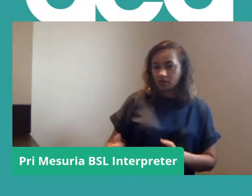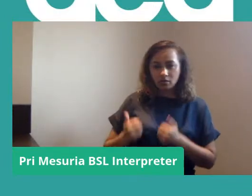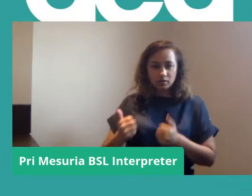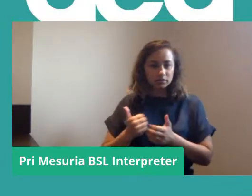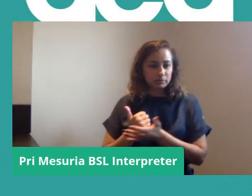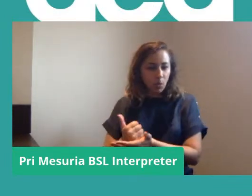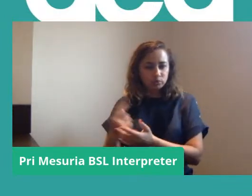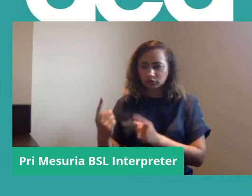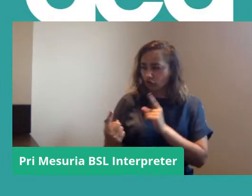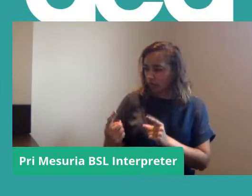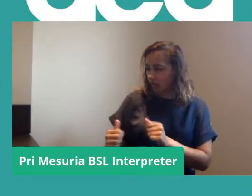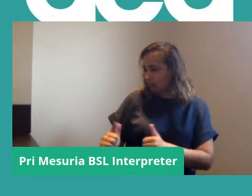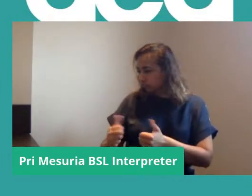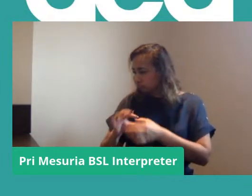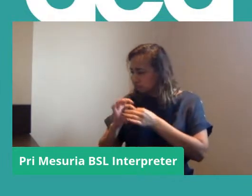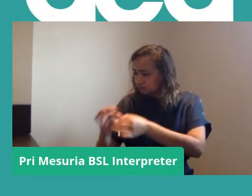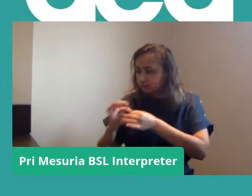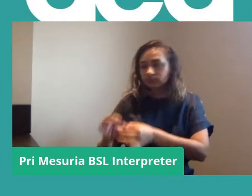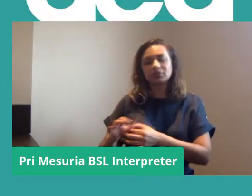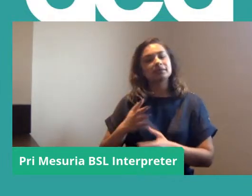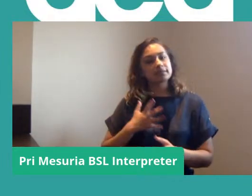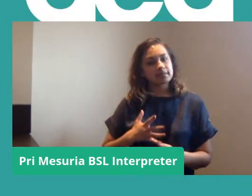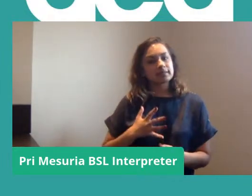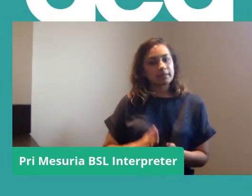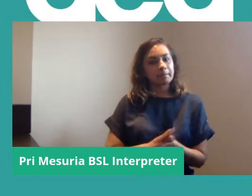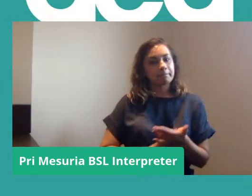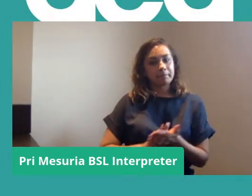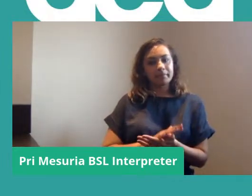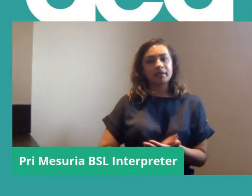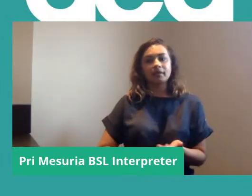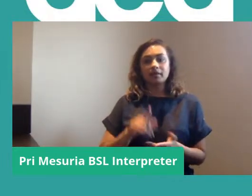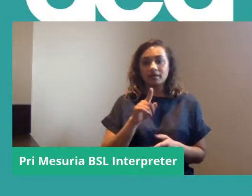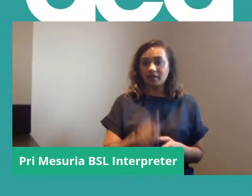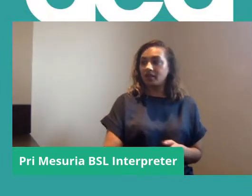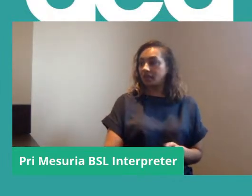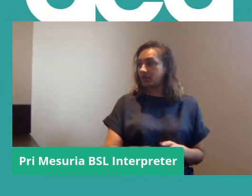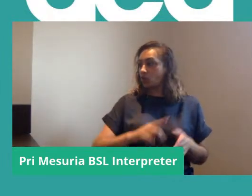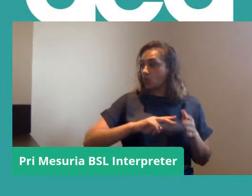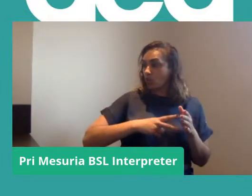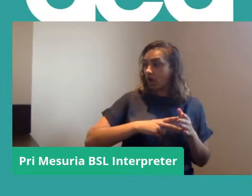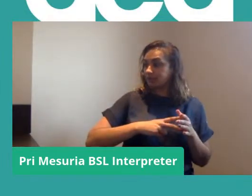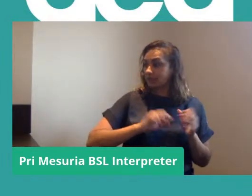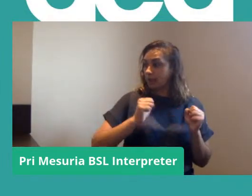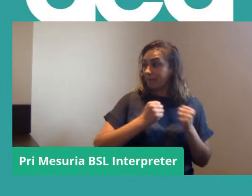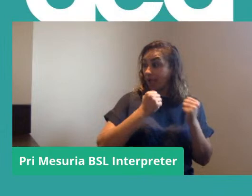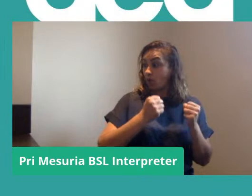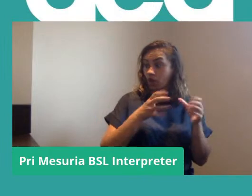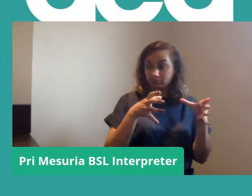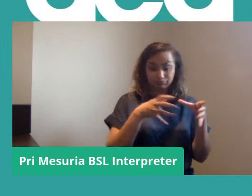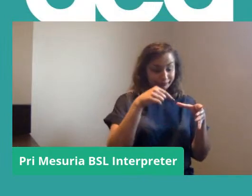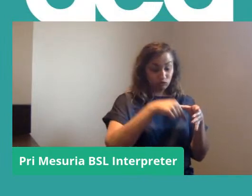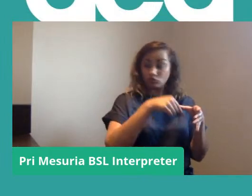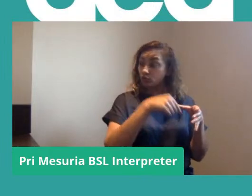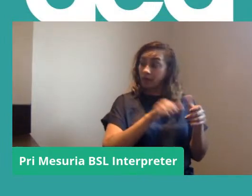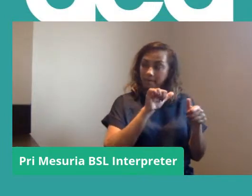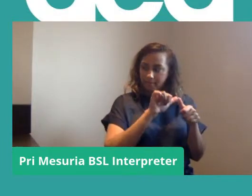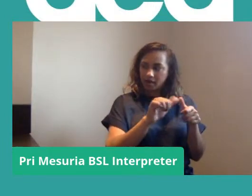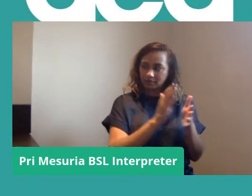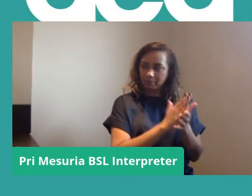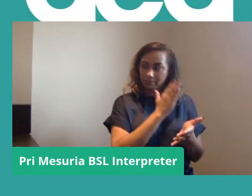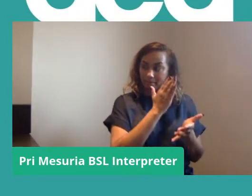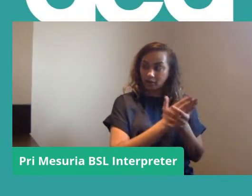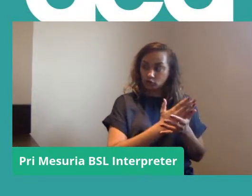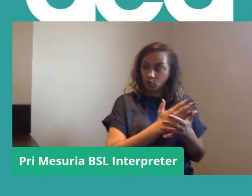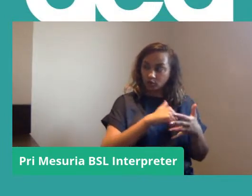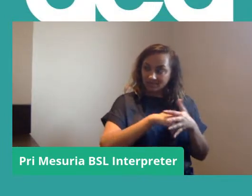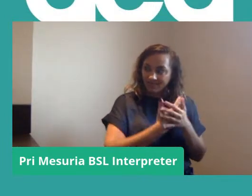that you support each other. And so joining Organising for Power as a group is probably the best way of ensuring that you